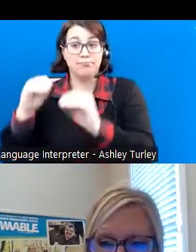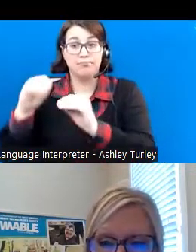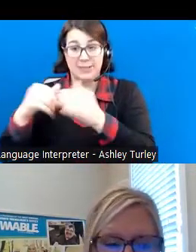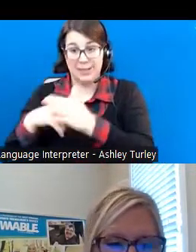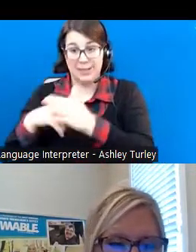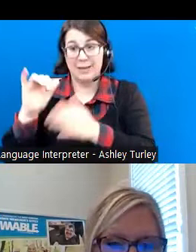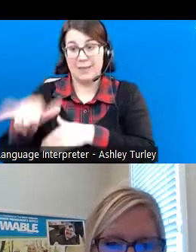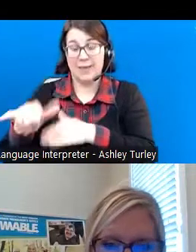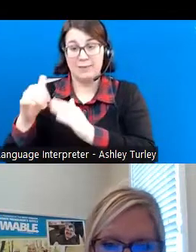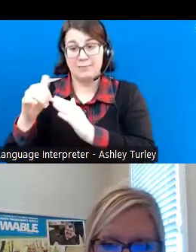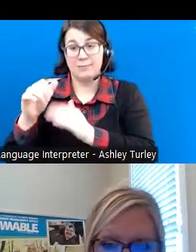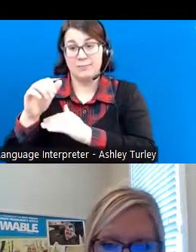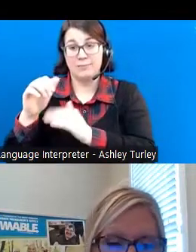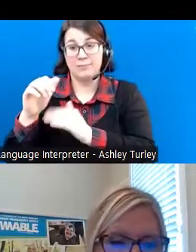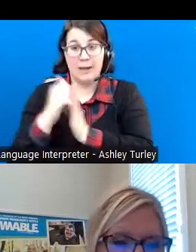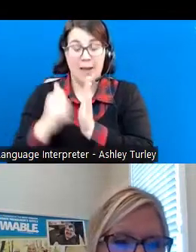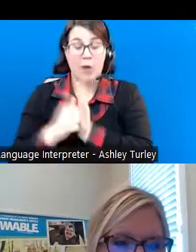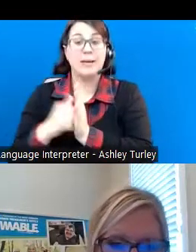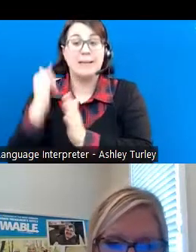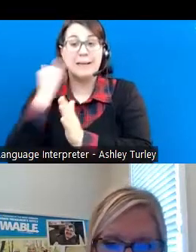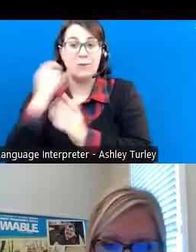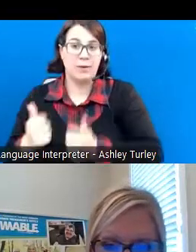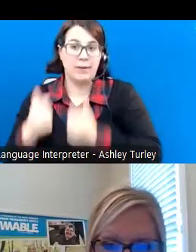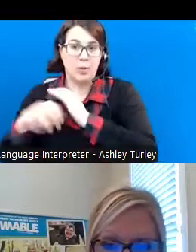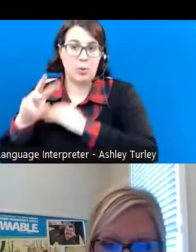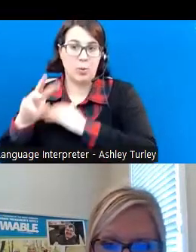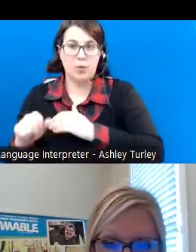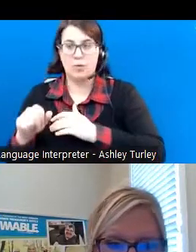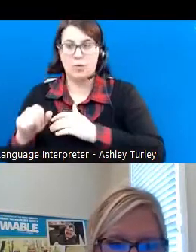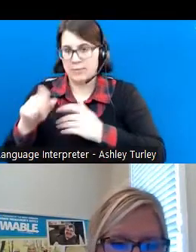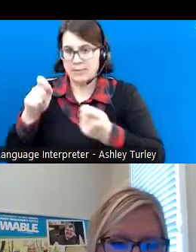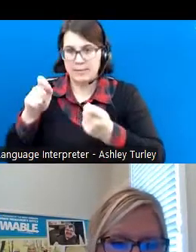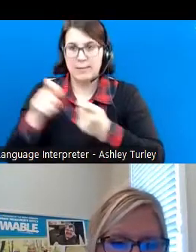the West Virginia resident and taxpayer, and that is dollar for dollar.